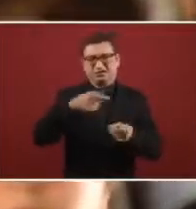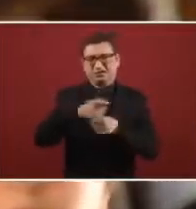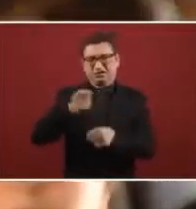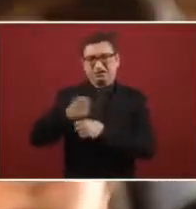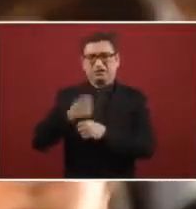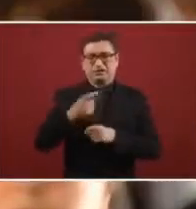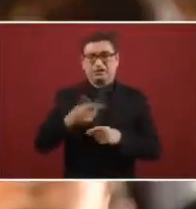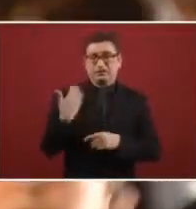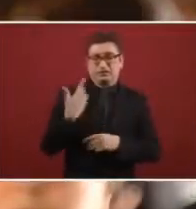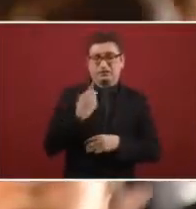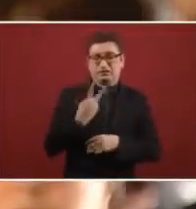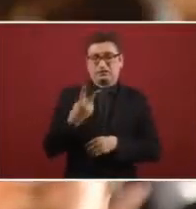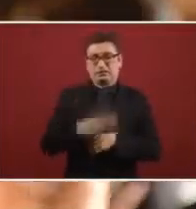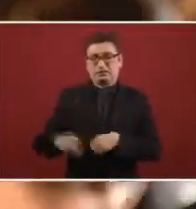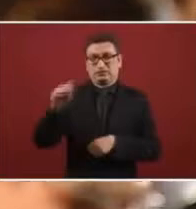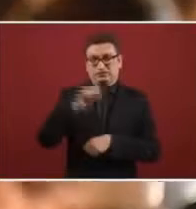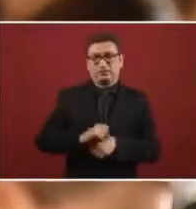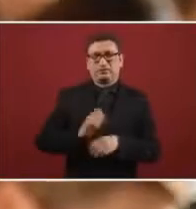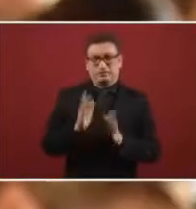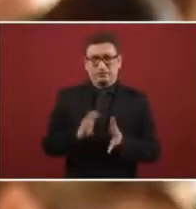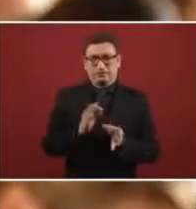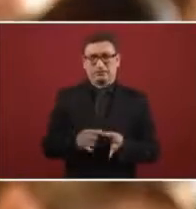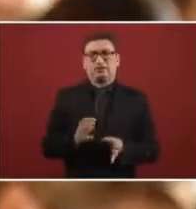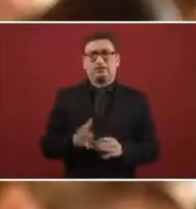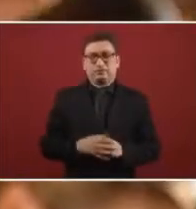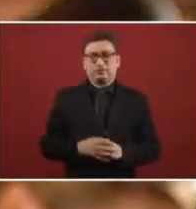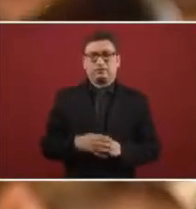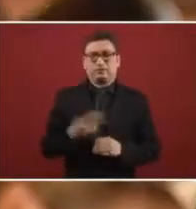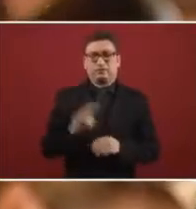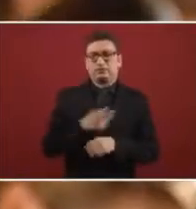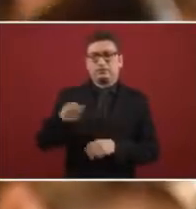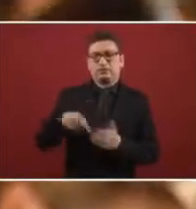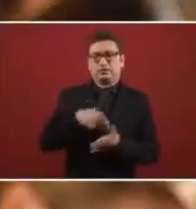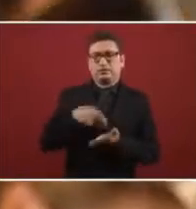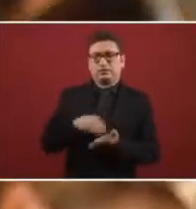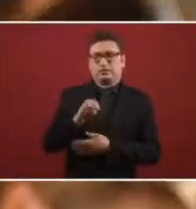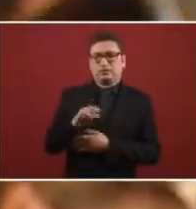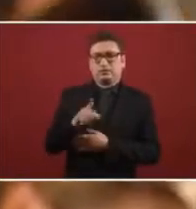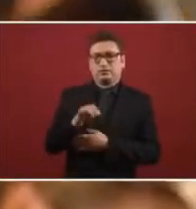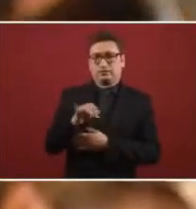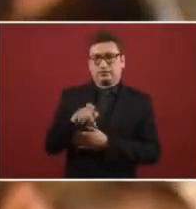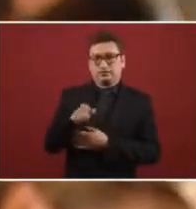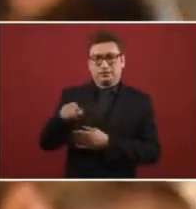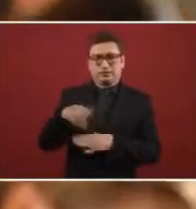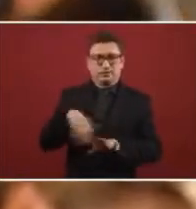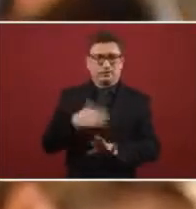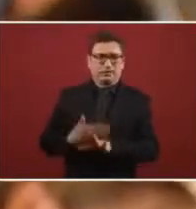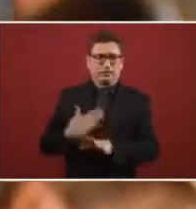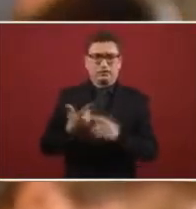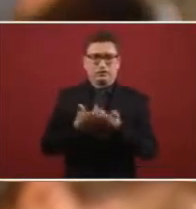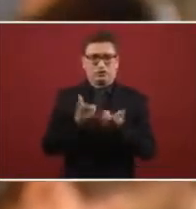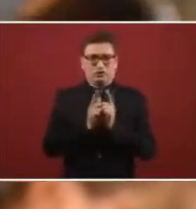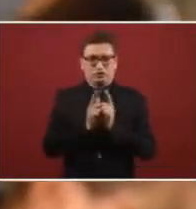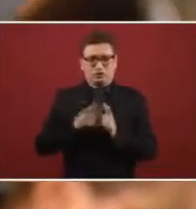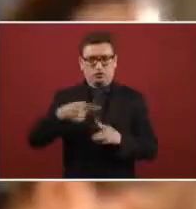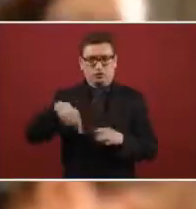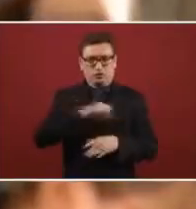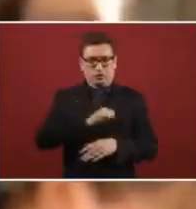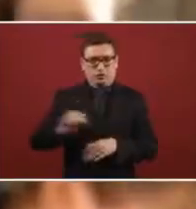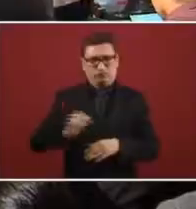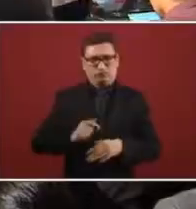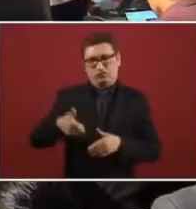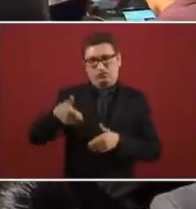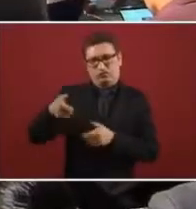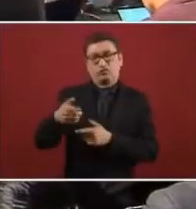to violence. And two weeks ago, it's been in a place, in a armed